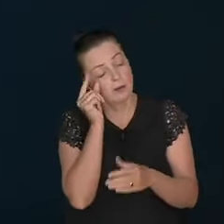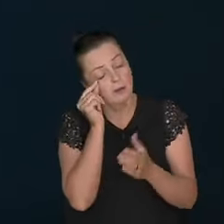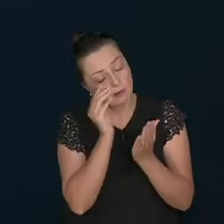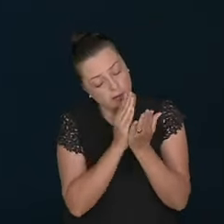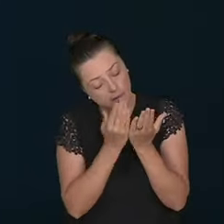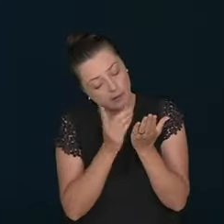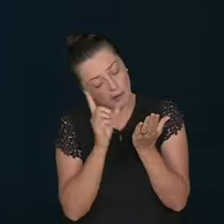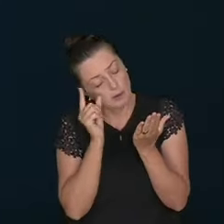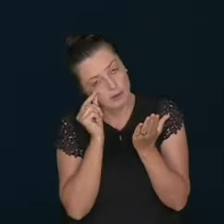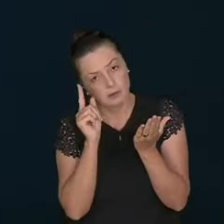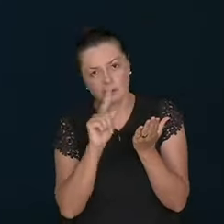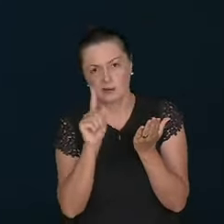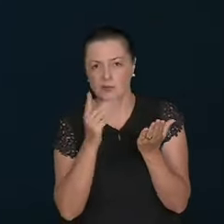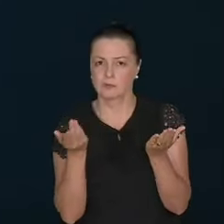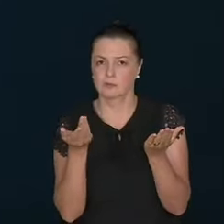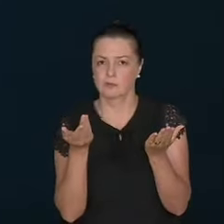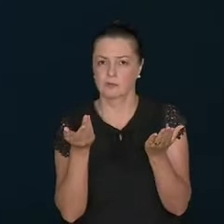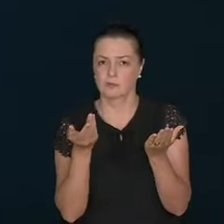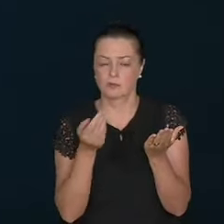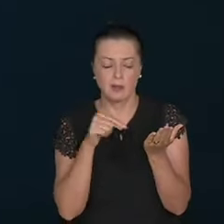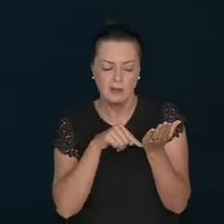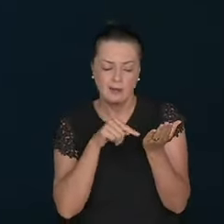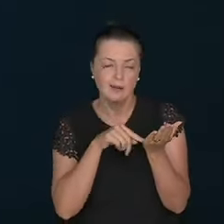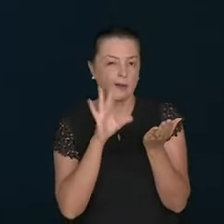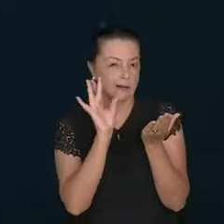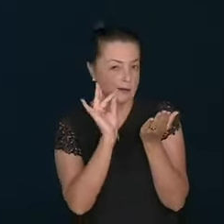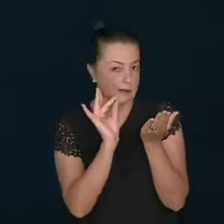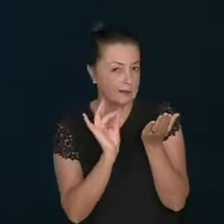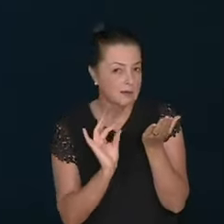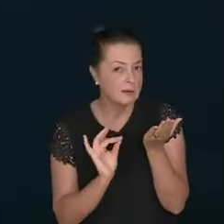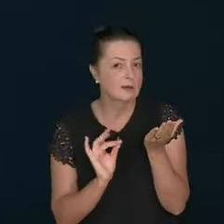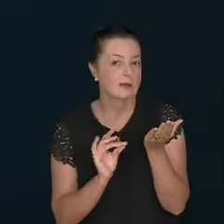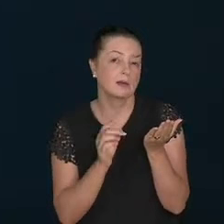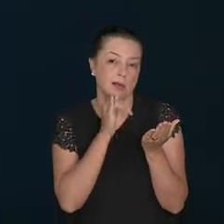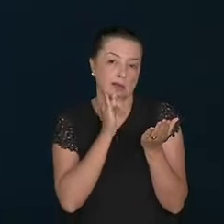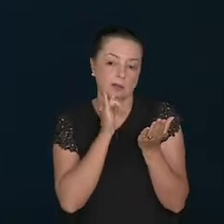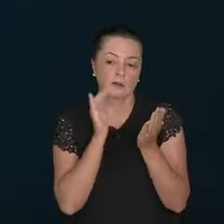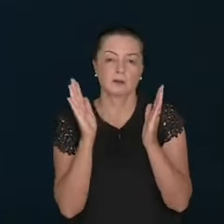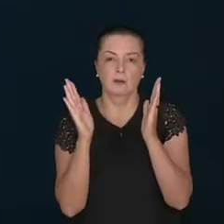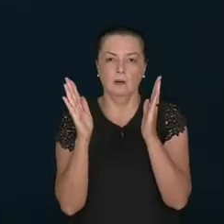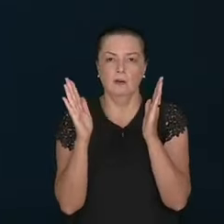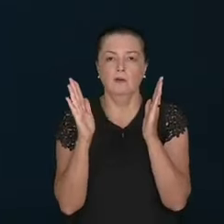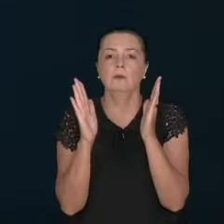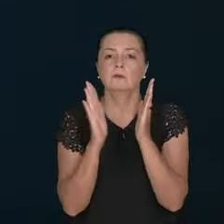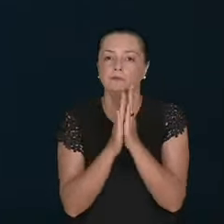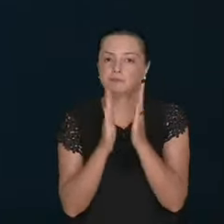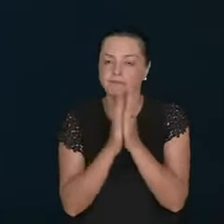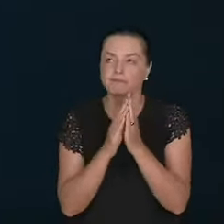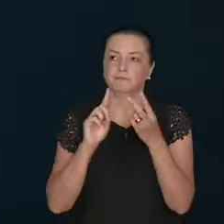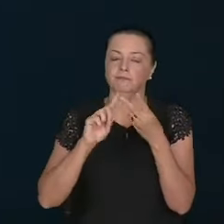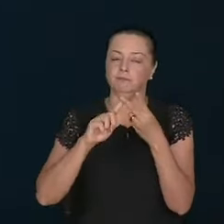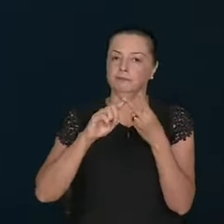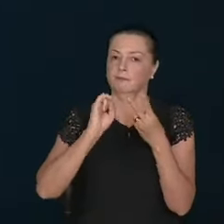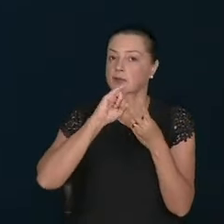not going to be sleeping here reading the Bible. So, this is small details. To pray. To fast.